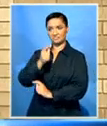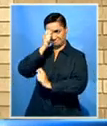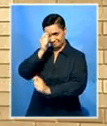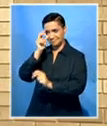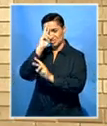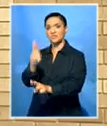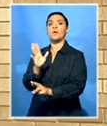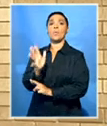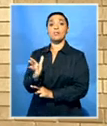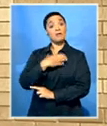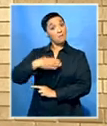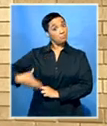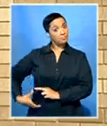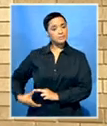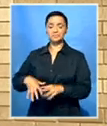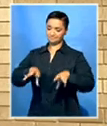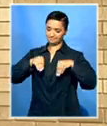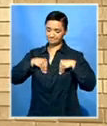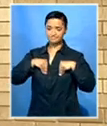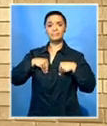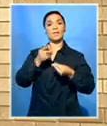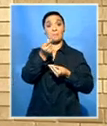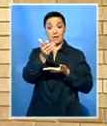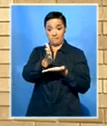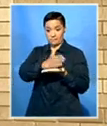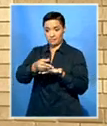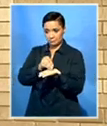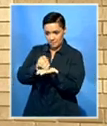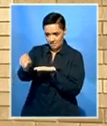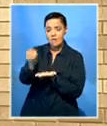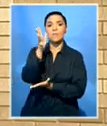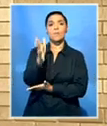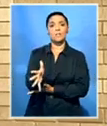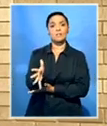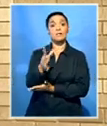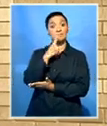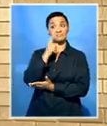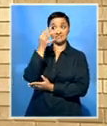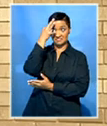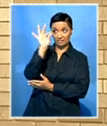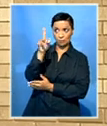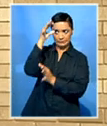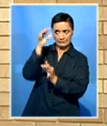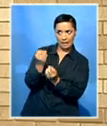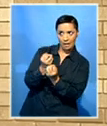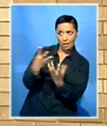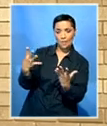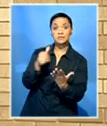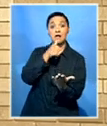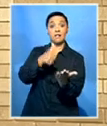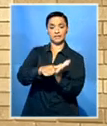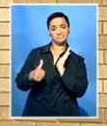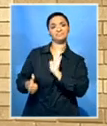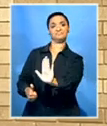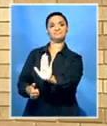other issues, the President is prepared to pay a certain amount, which will be determined by the authorities, which, among others, he has suggested in his letter to,